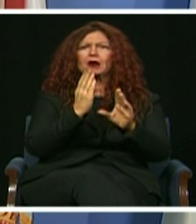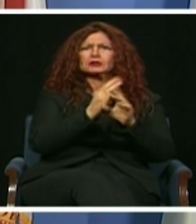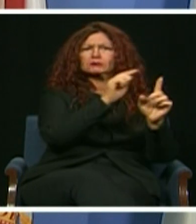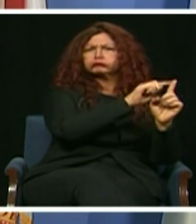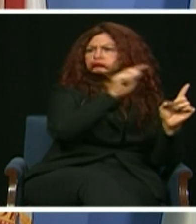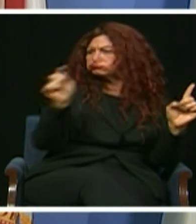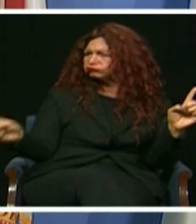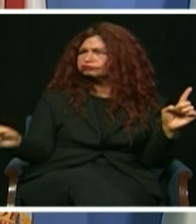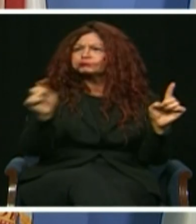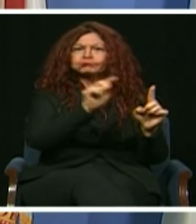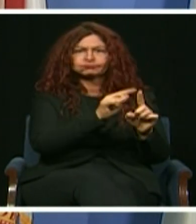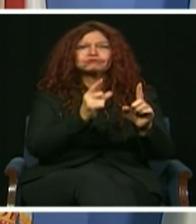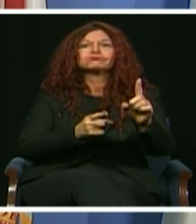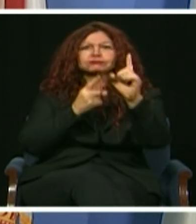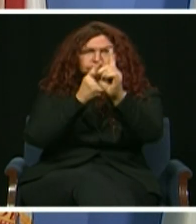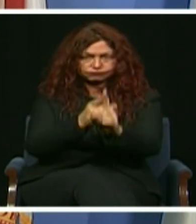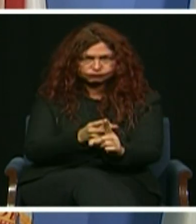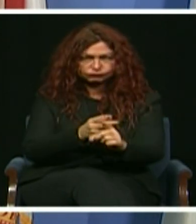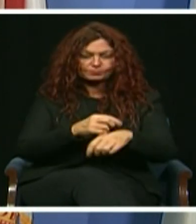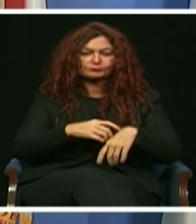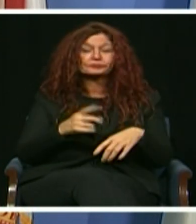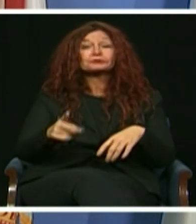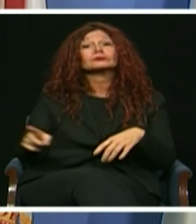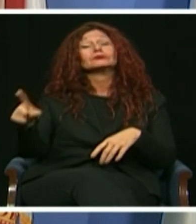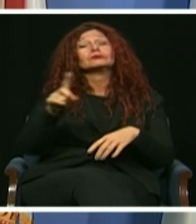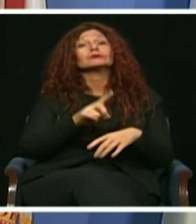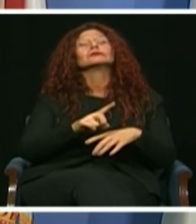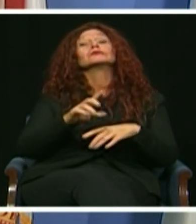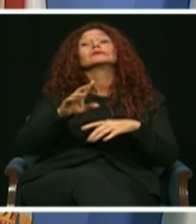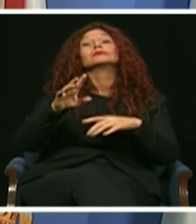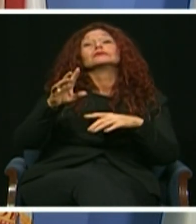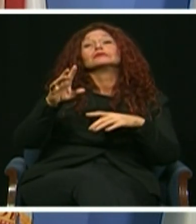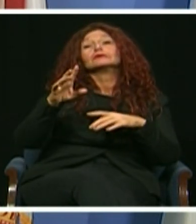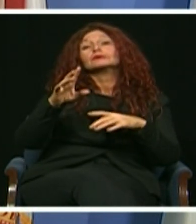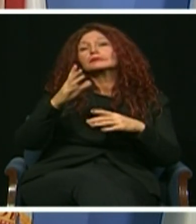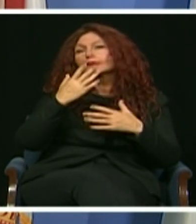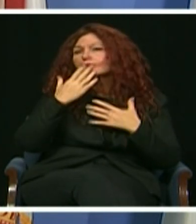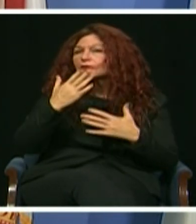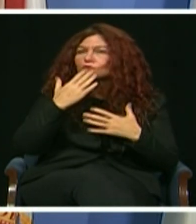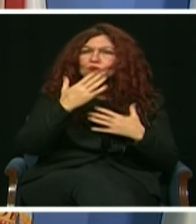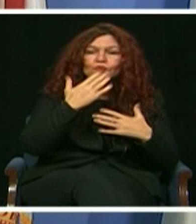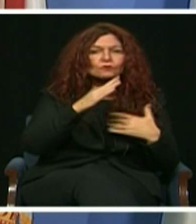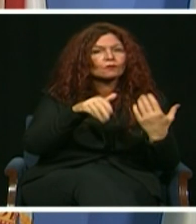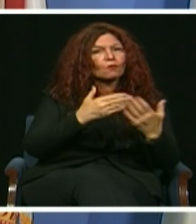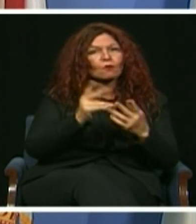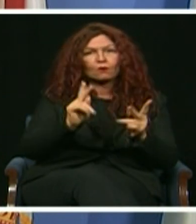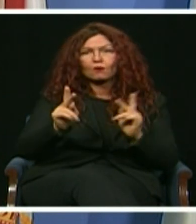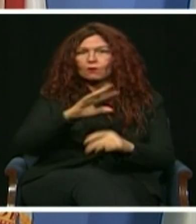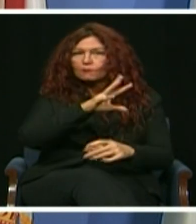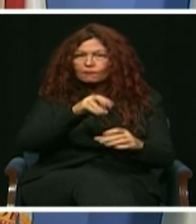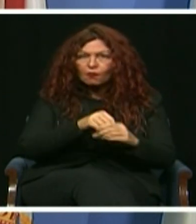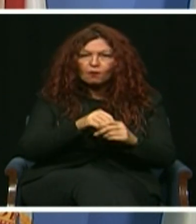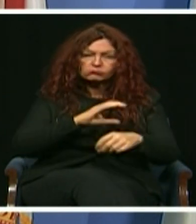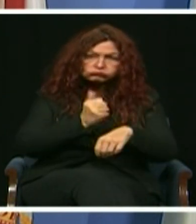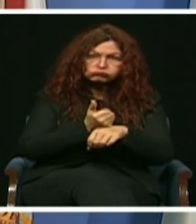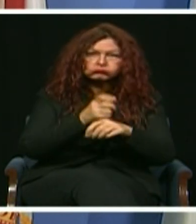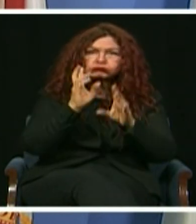of Transportation and Public Works Director Alice Bravo for her work as a driving force behind the smart plan's implementation.